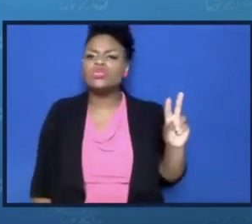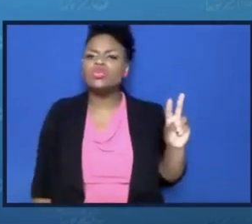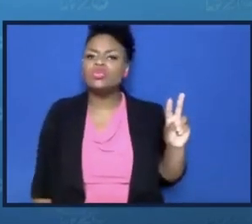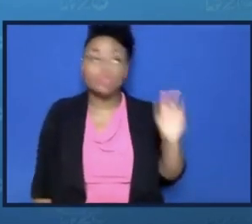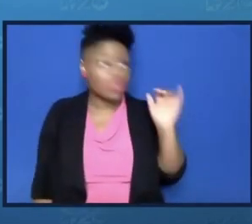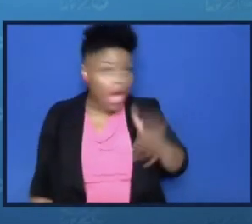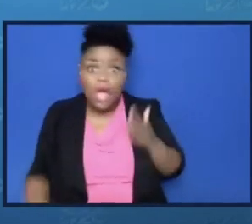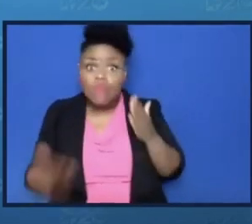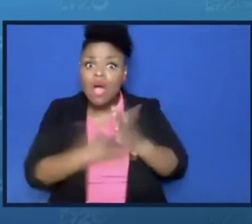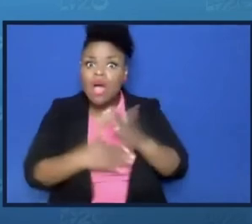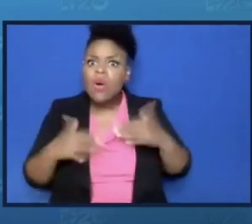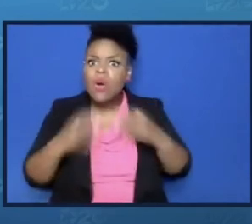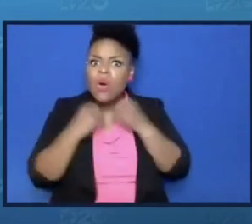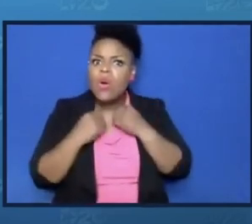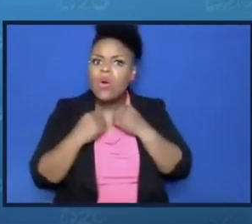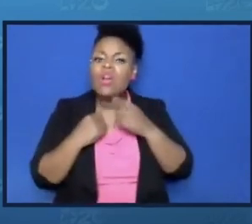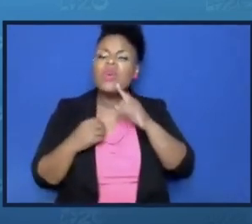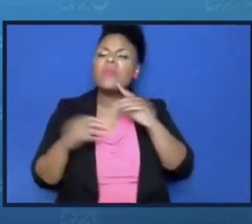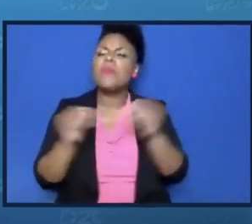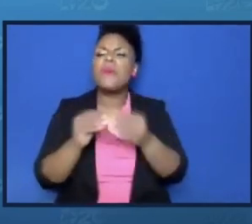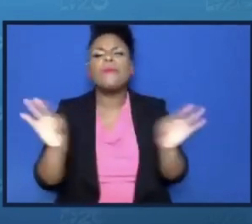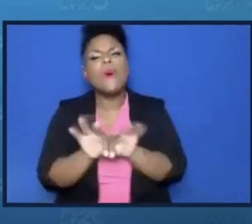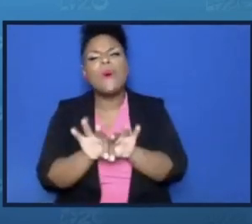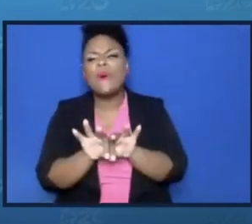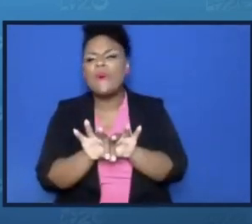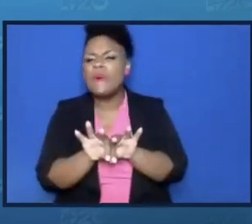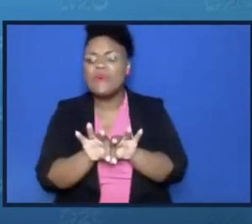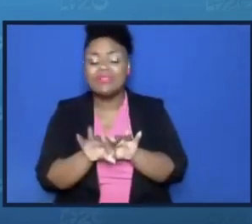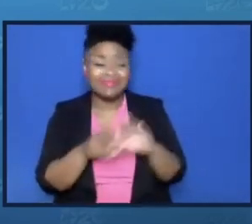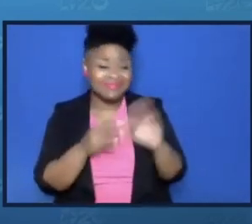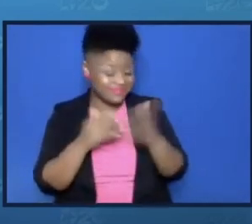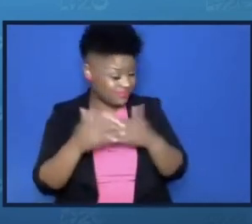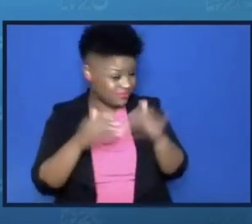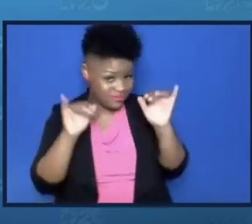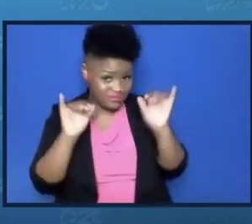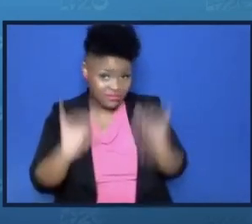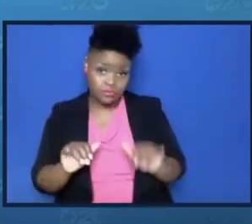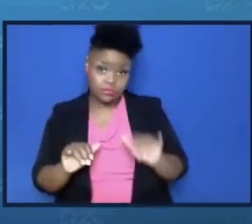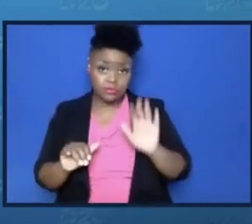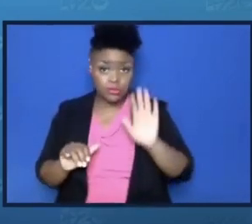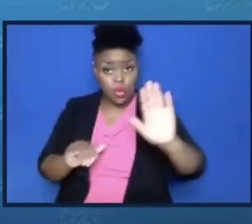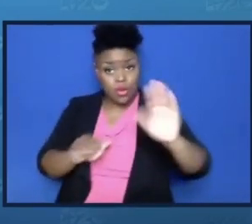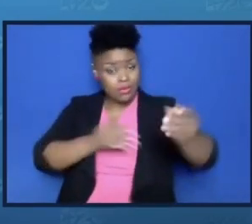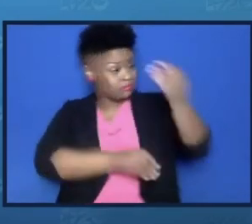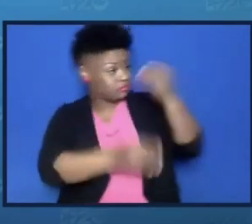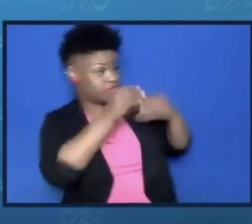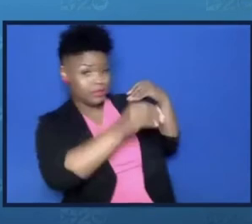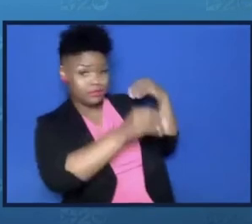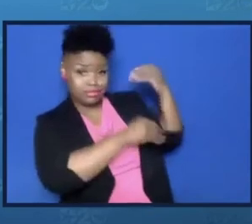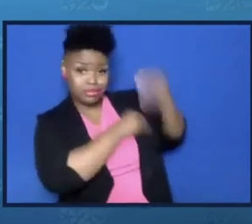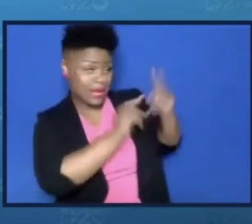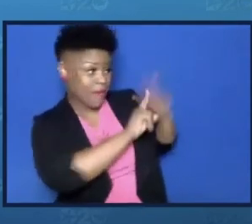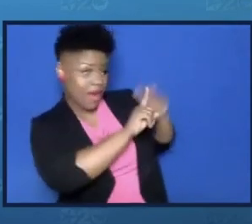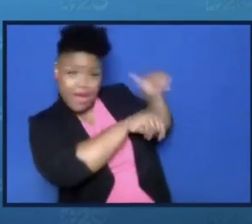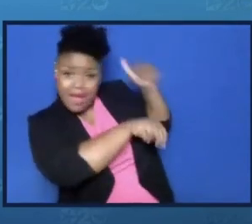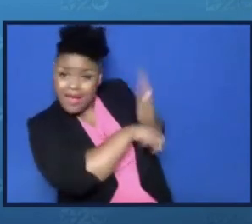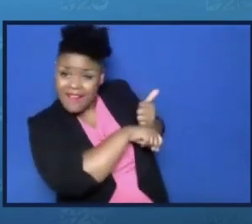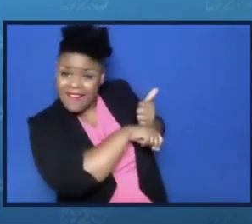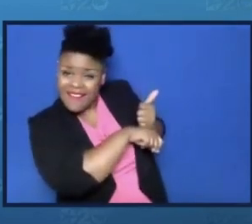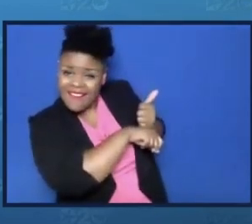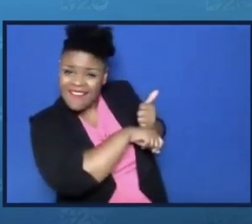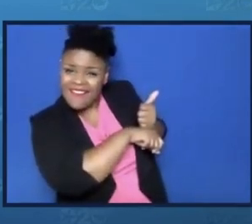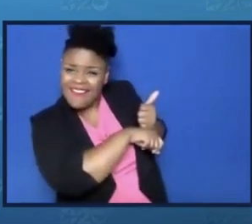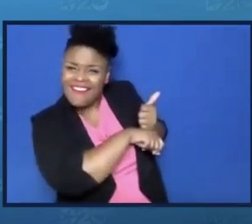than ever. Whether your ancestors have been here for hundreds of years, or you're a new citizen, know this.